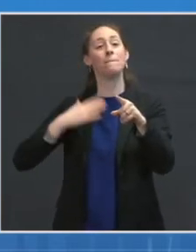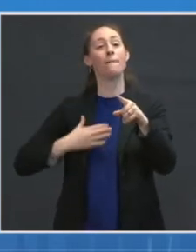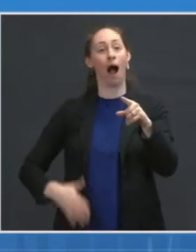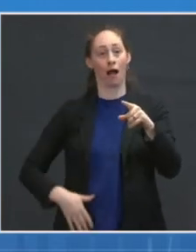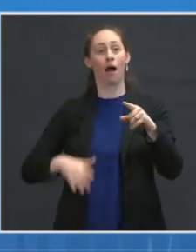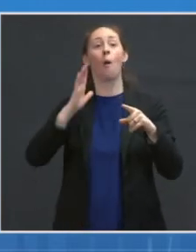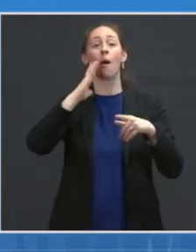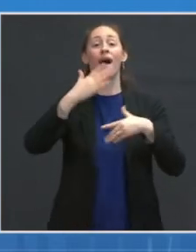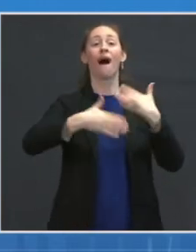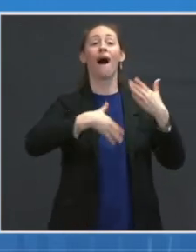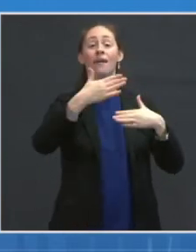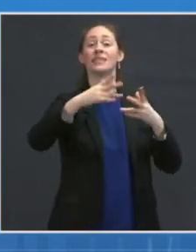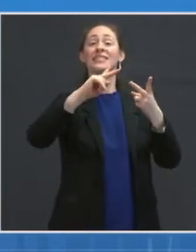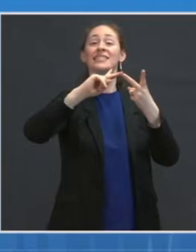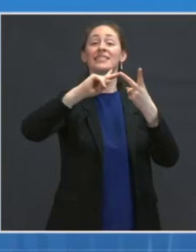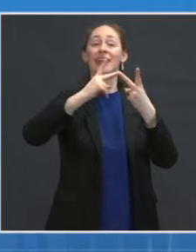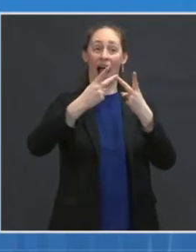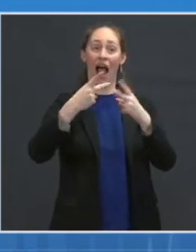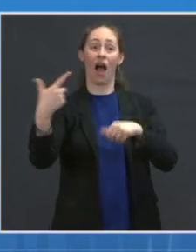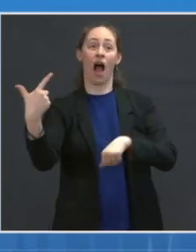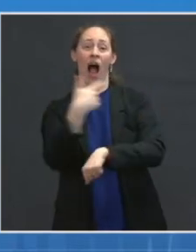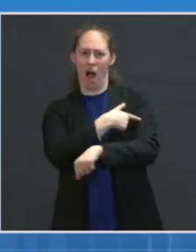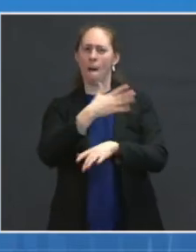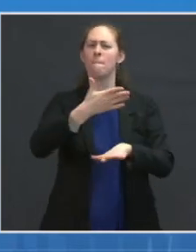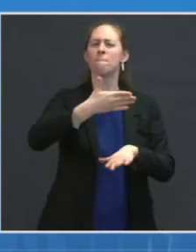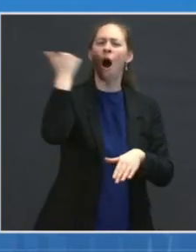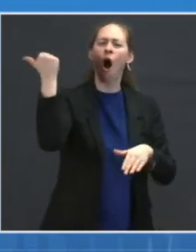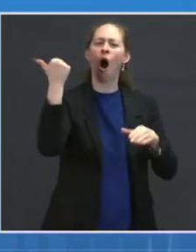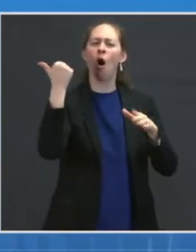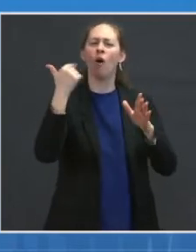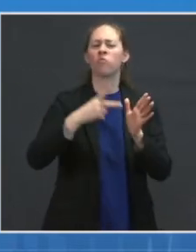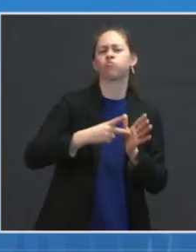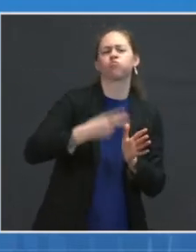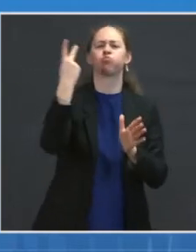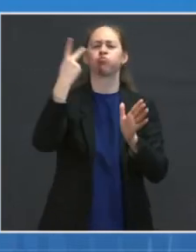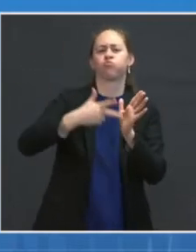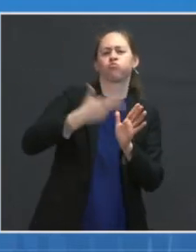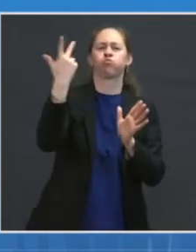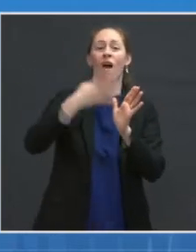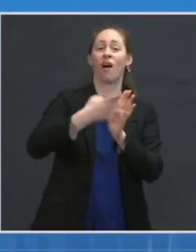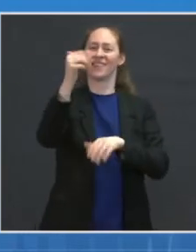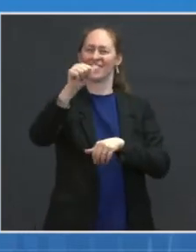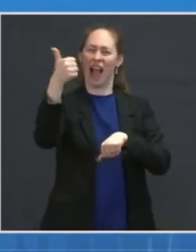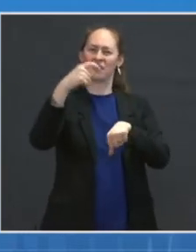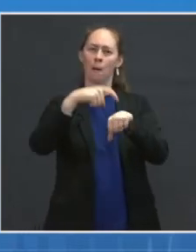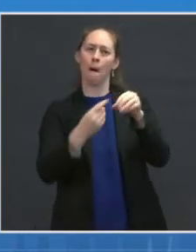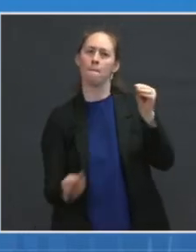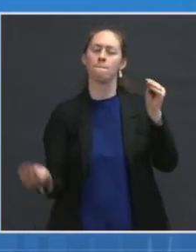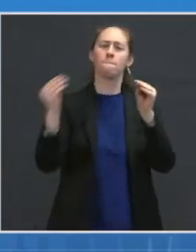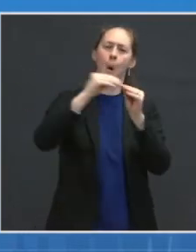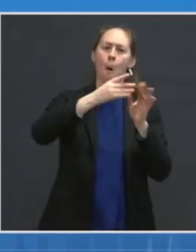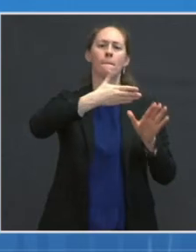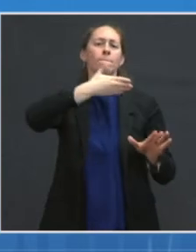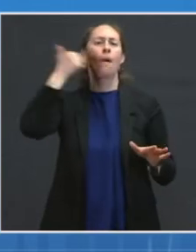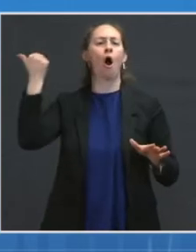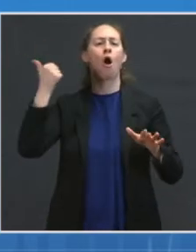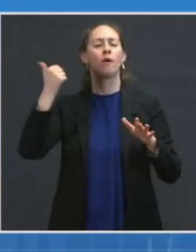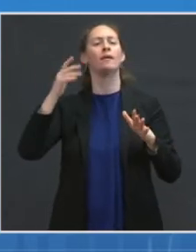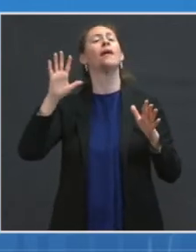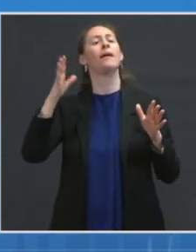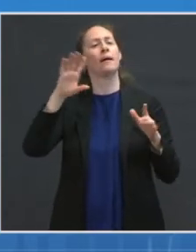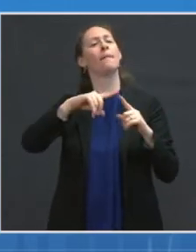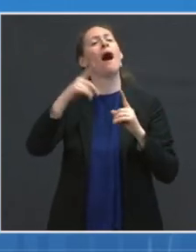even though you diminished the efficacy down to about 50%, you still had rather good efficacy